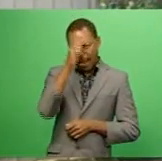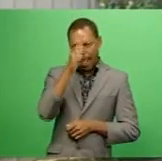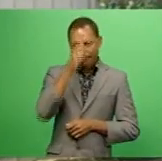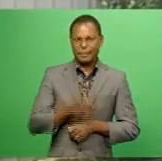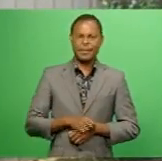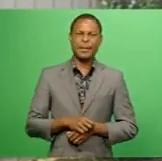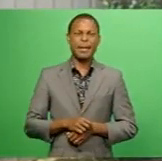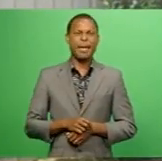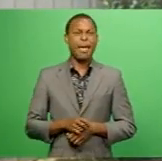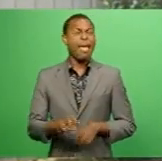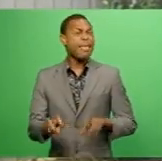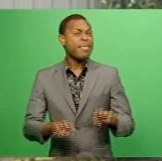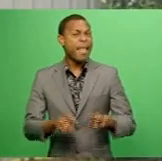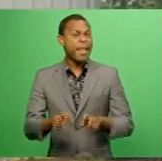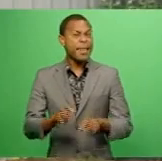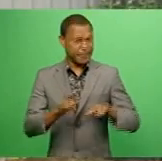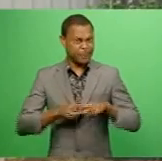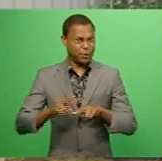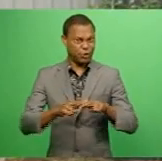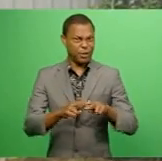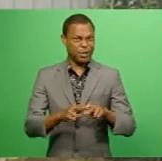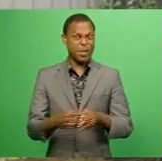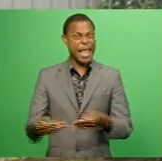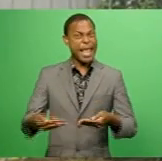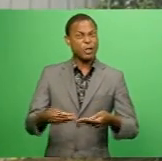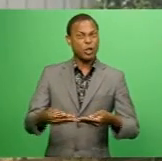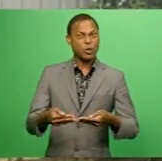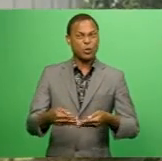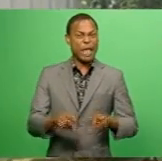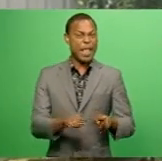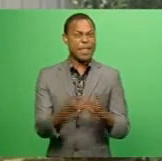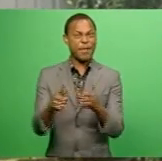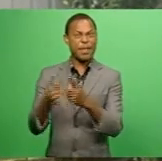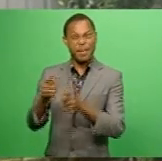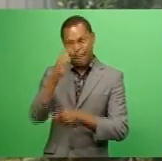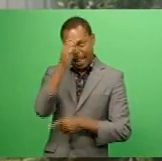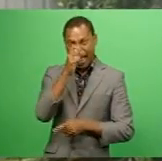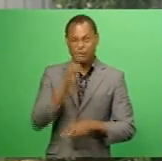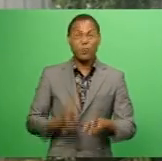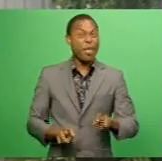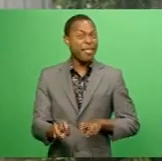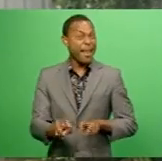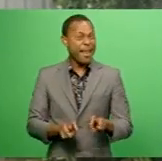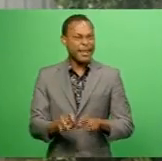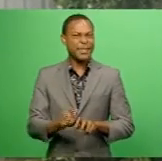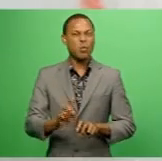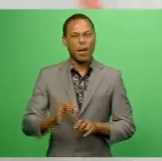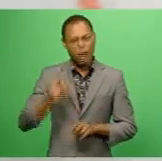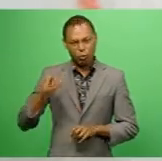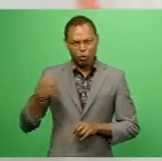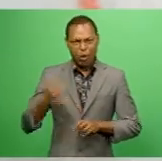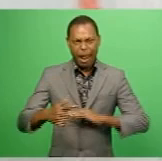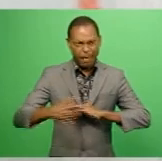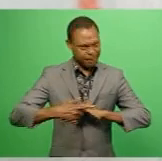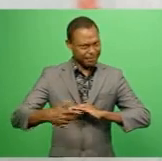I think they've introduced the clubs for athletics for junior level as well.